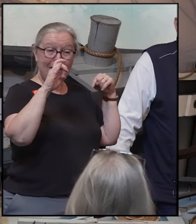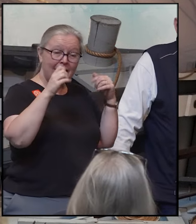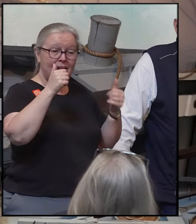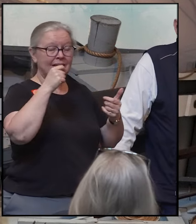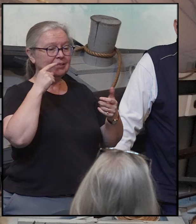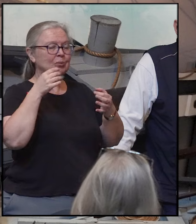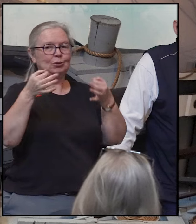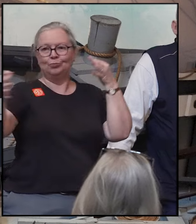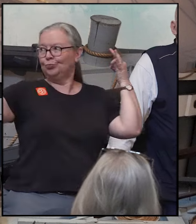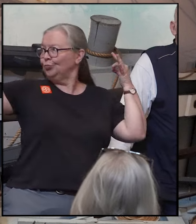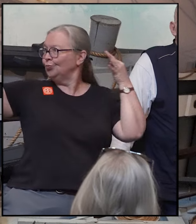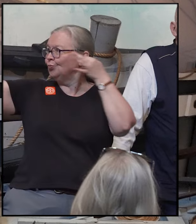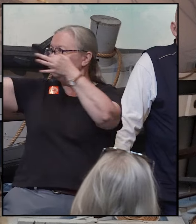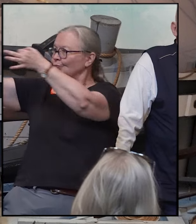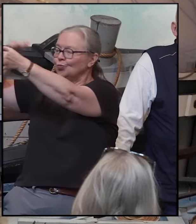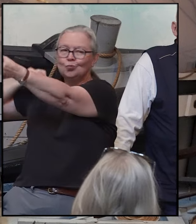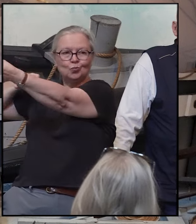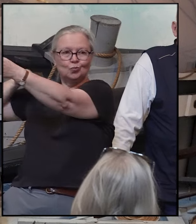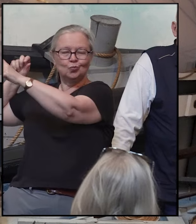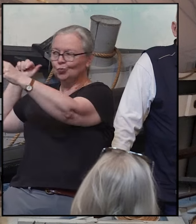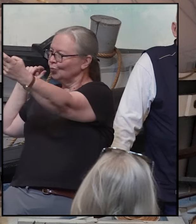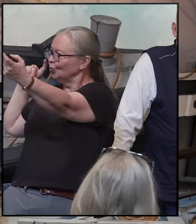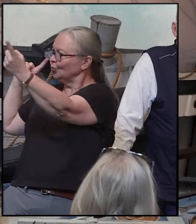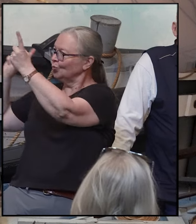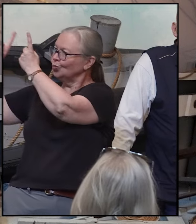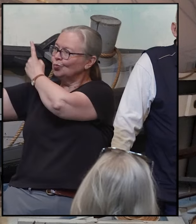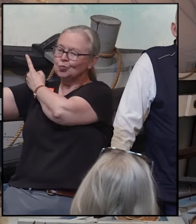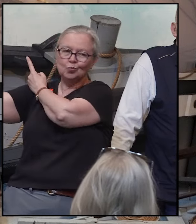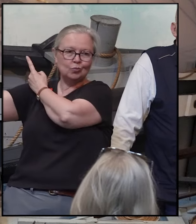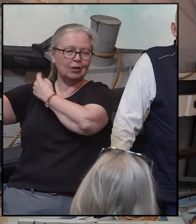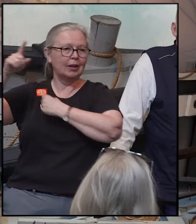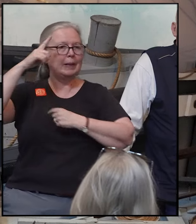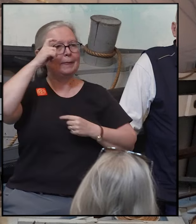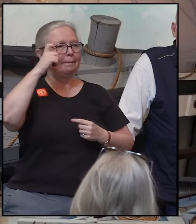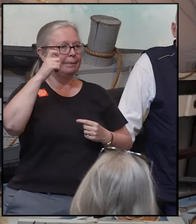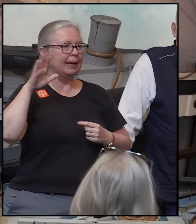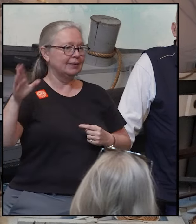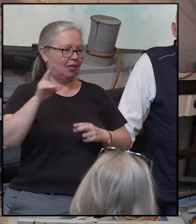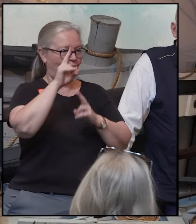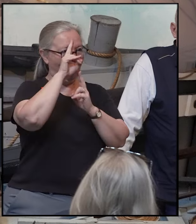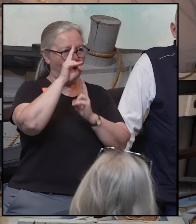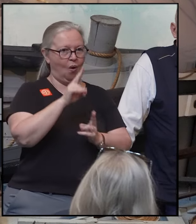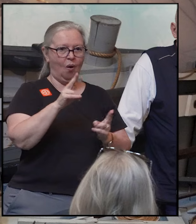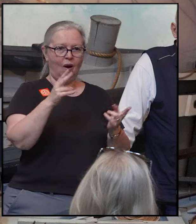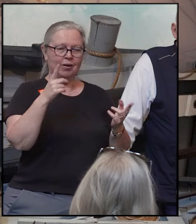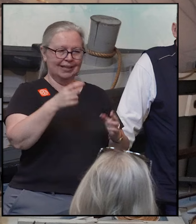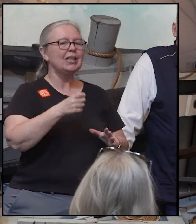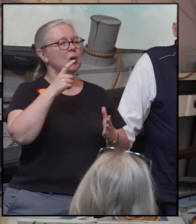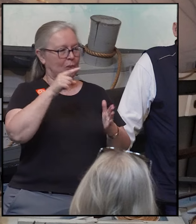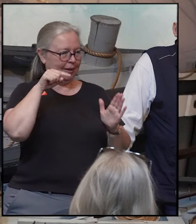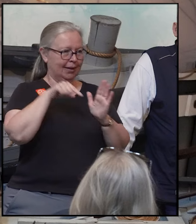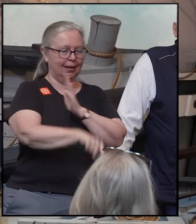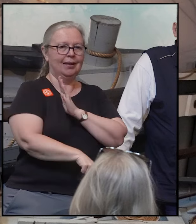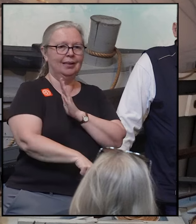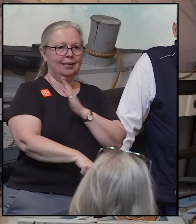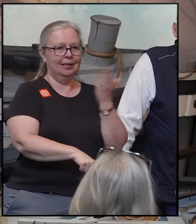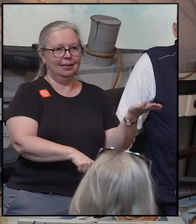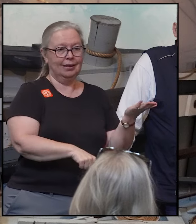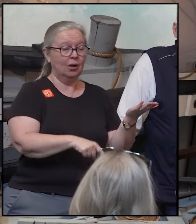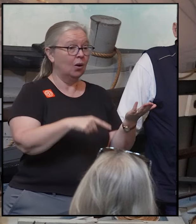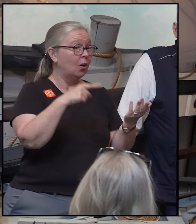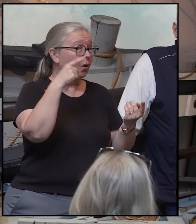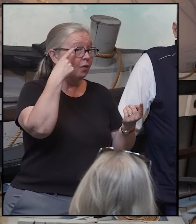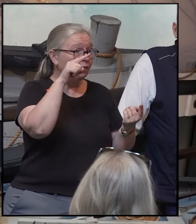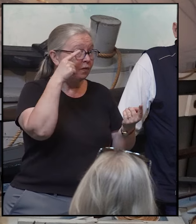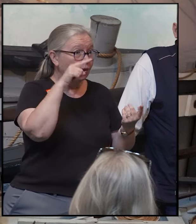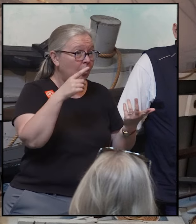harpooner. Because of his rank, he is given the honor of the kill. But there's a second, more